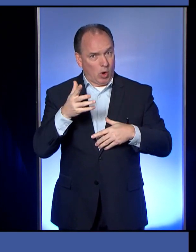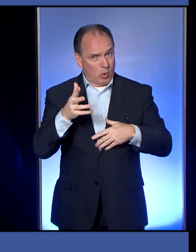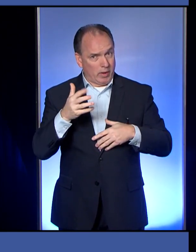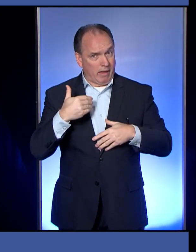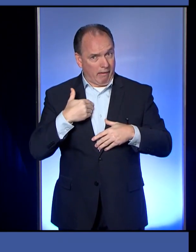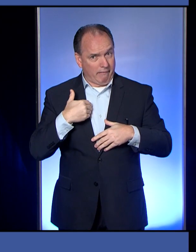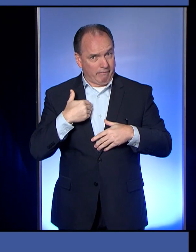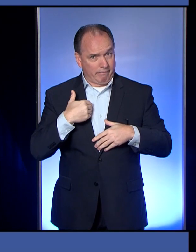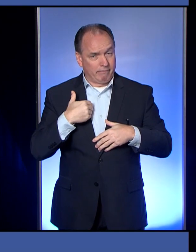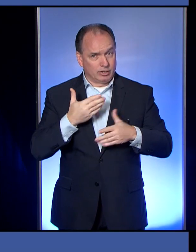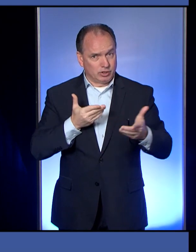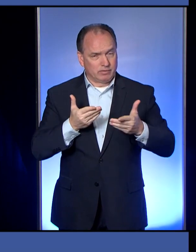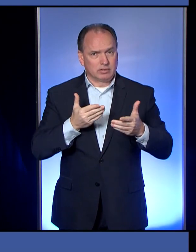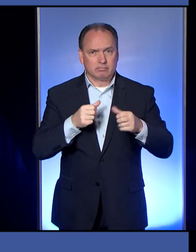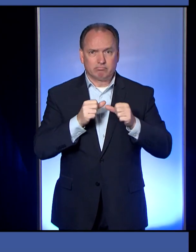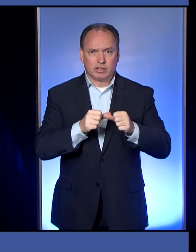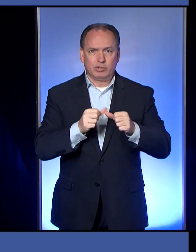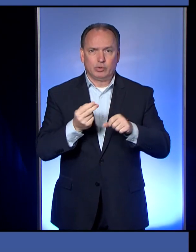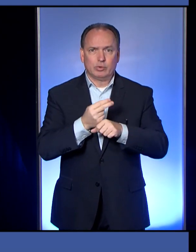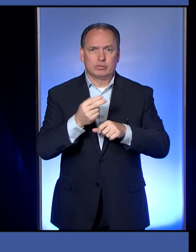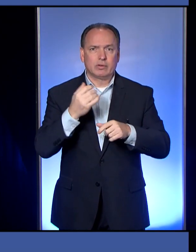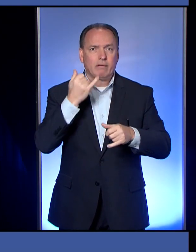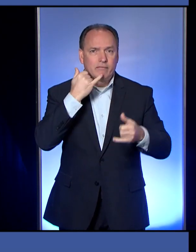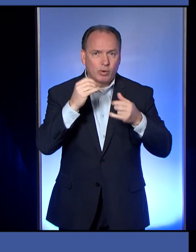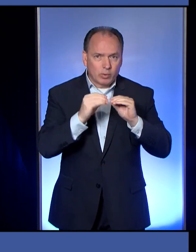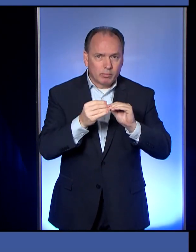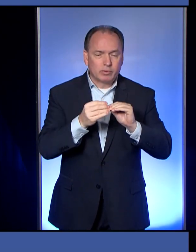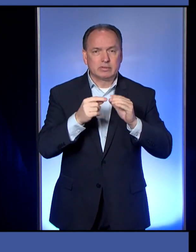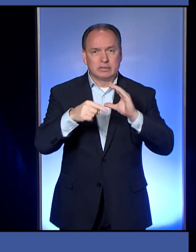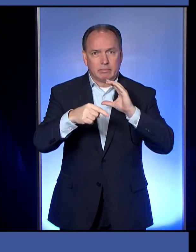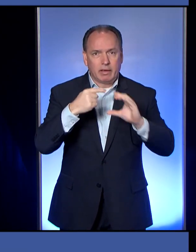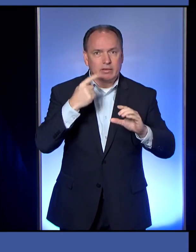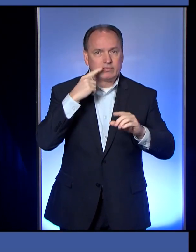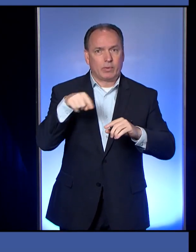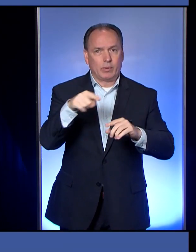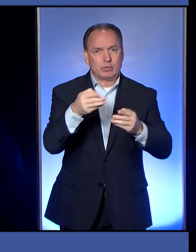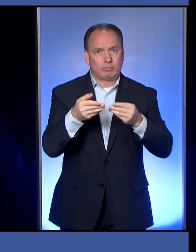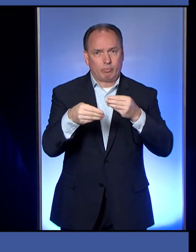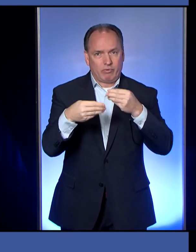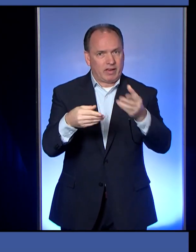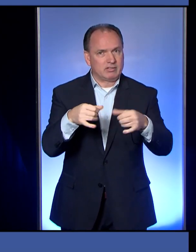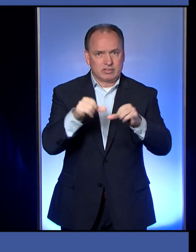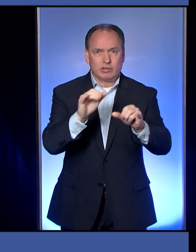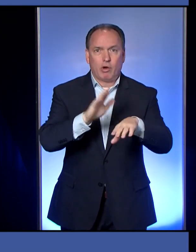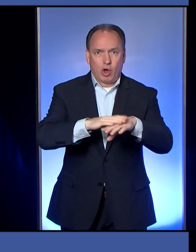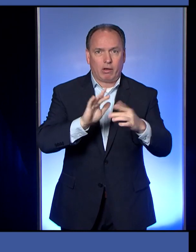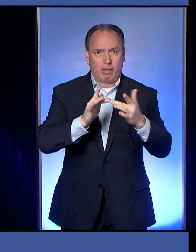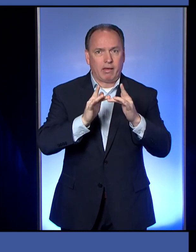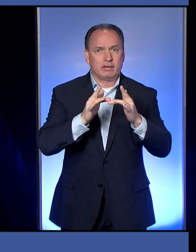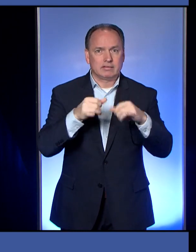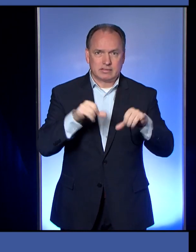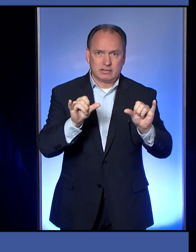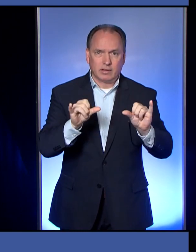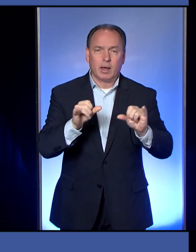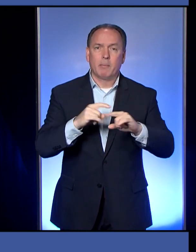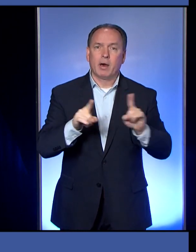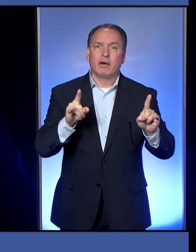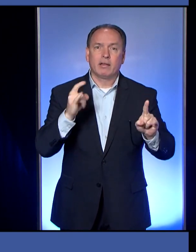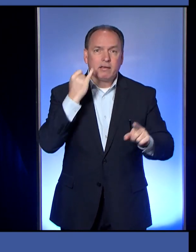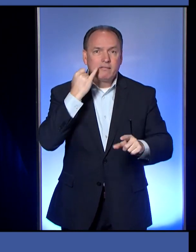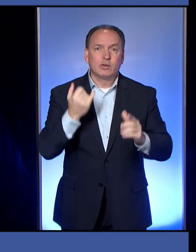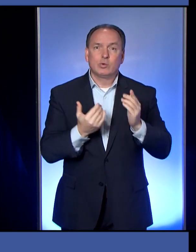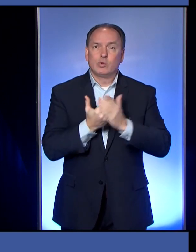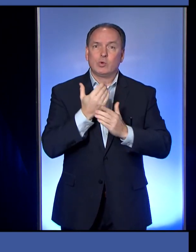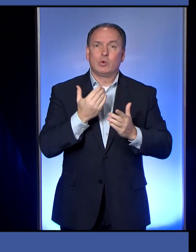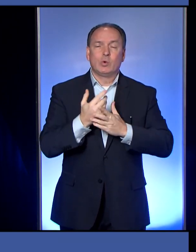please continue to use the phone numbers and emails that you normally would with those providers. All of them are still online. But if you're new to services,